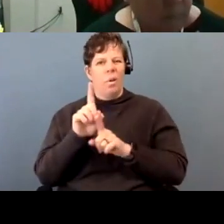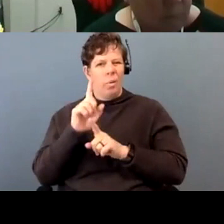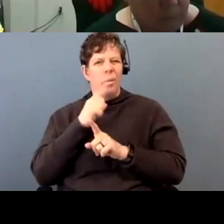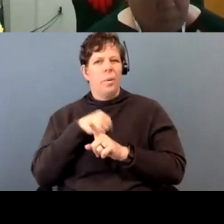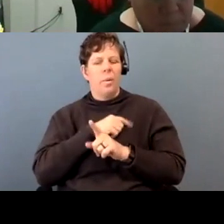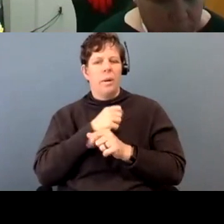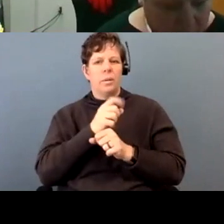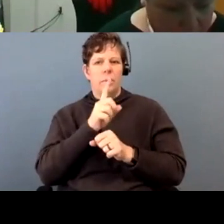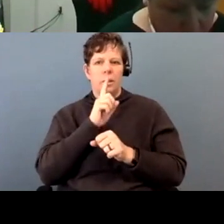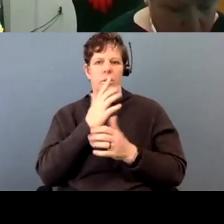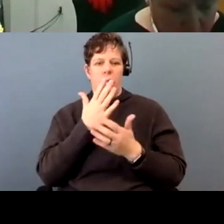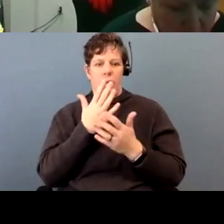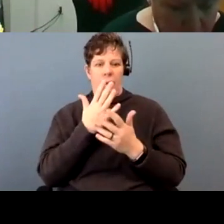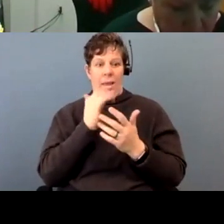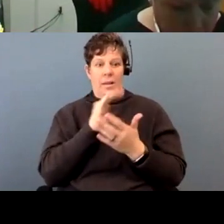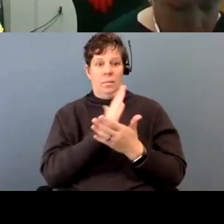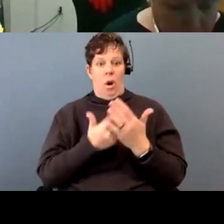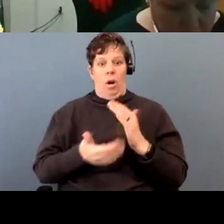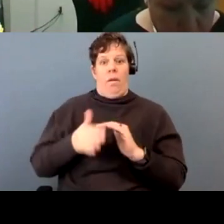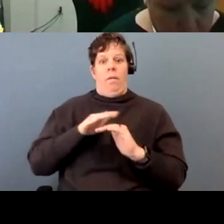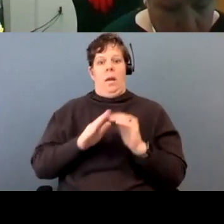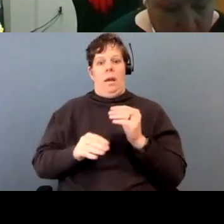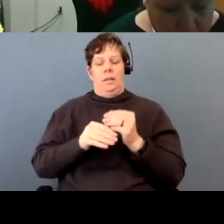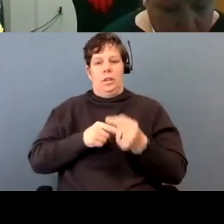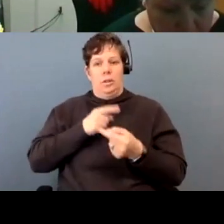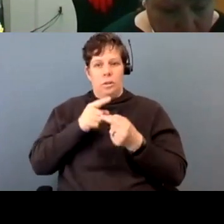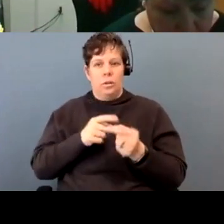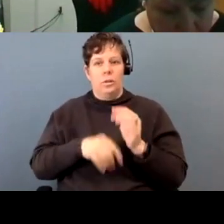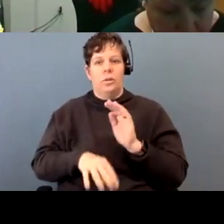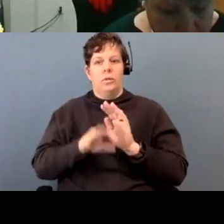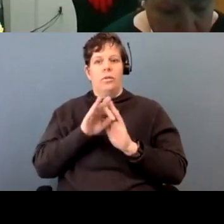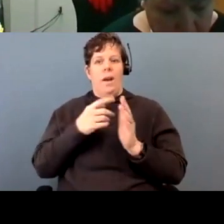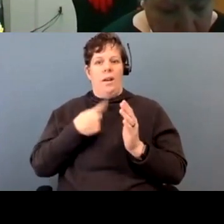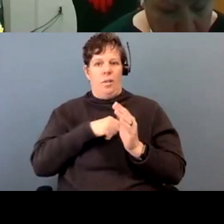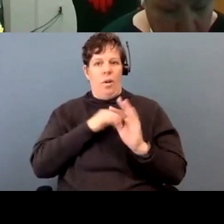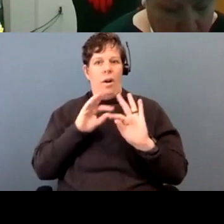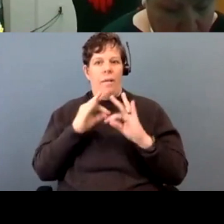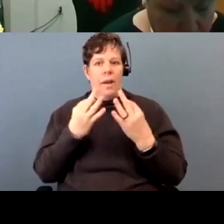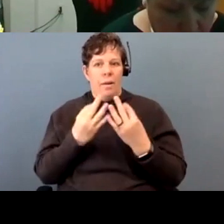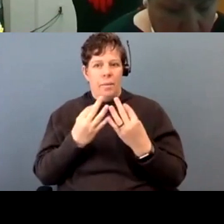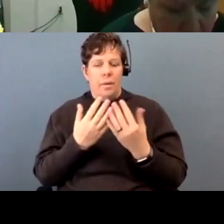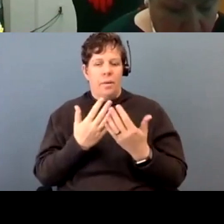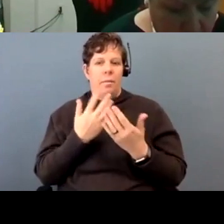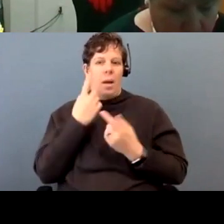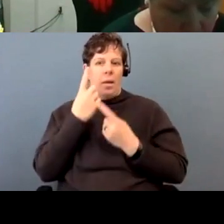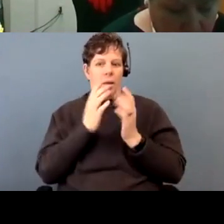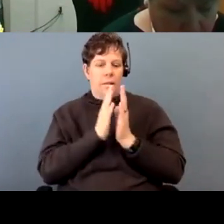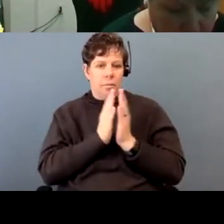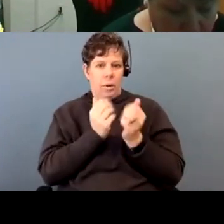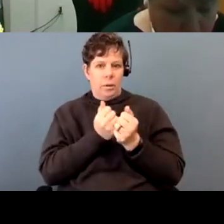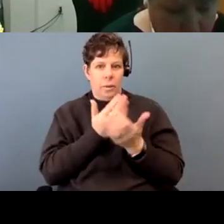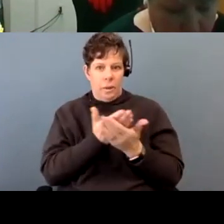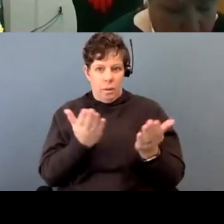um, navigating this basis to find our sisters, find our relatives. So know that my thoughts and my prayers are always going to be with you in this